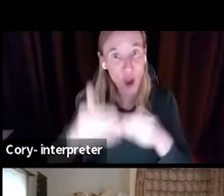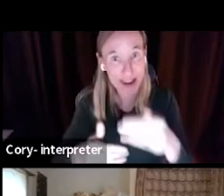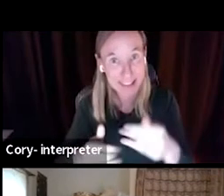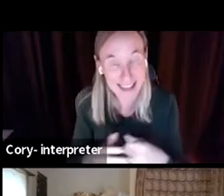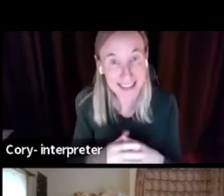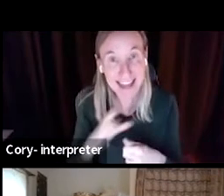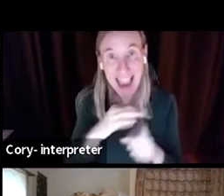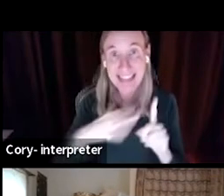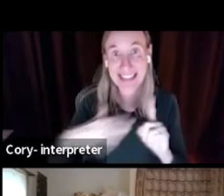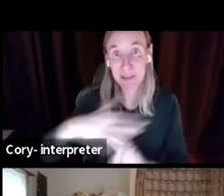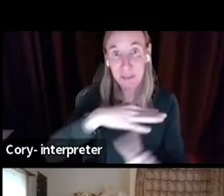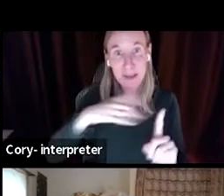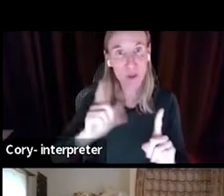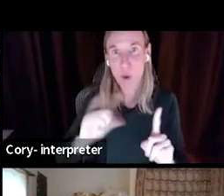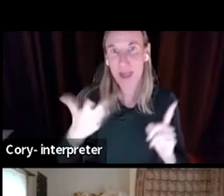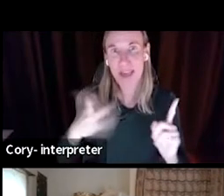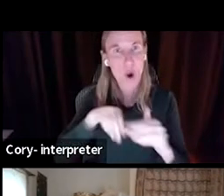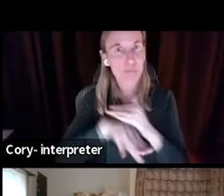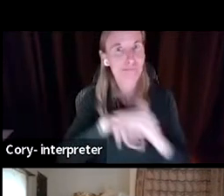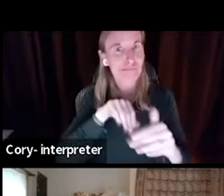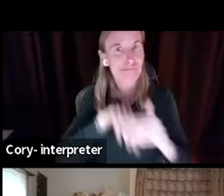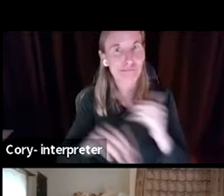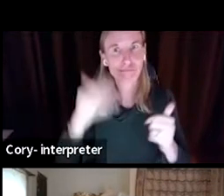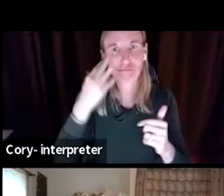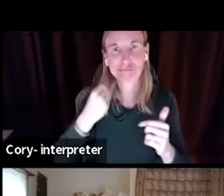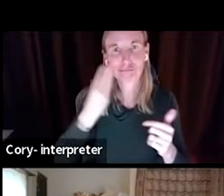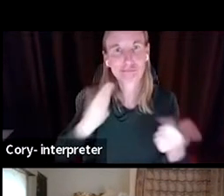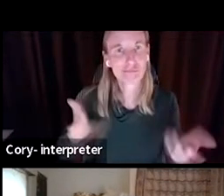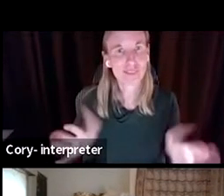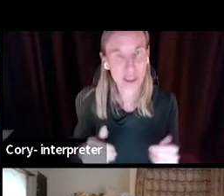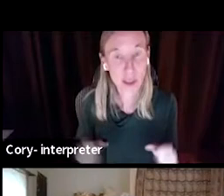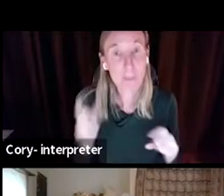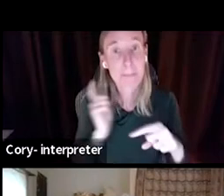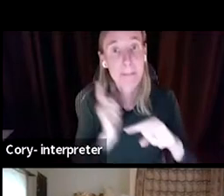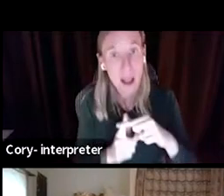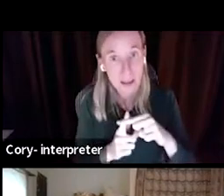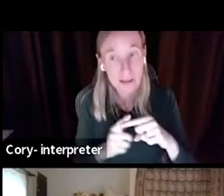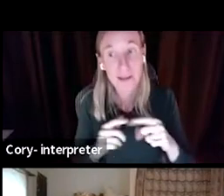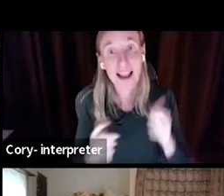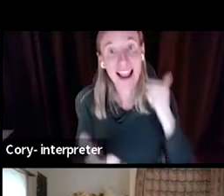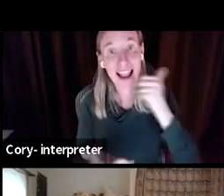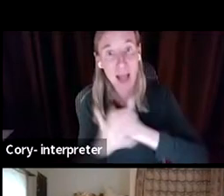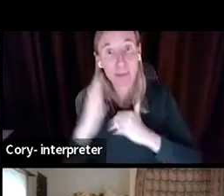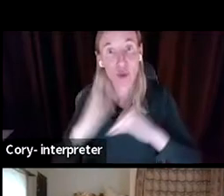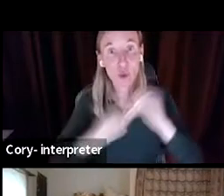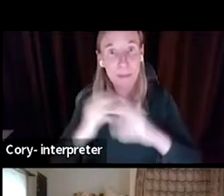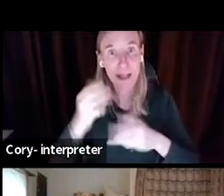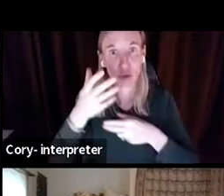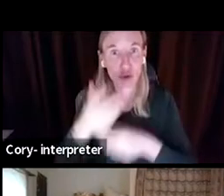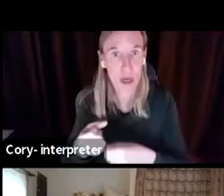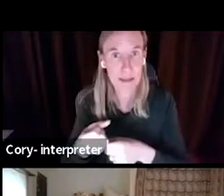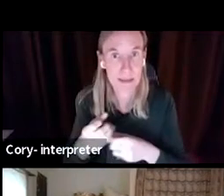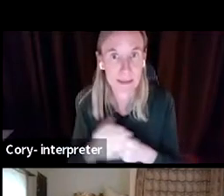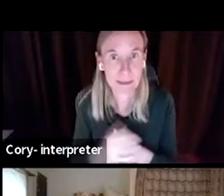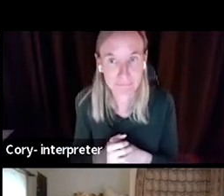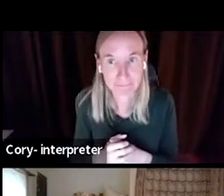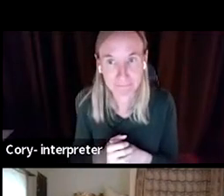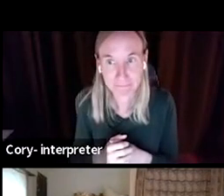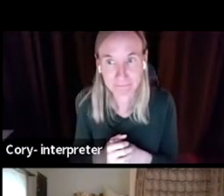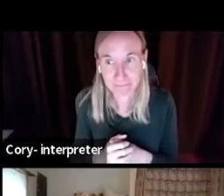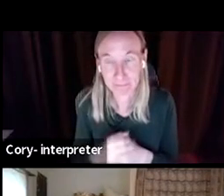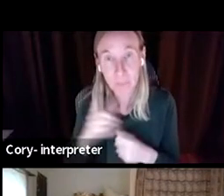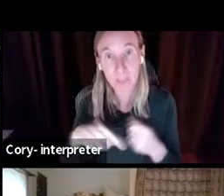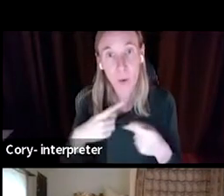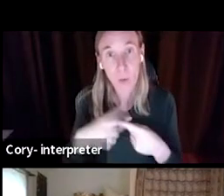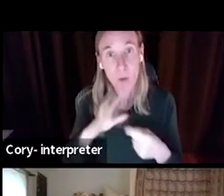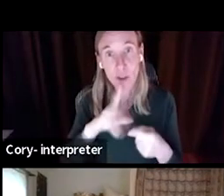spaces where they've already been. One, two, because it helps to build trust. And whenever we talk